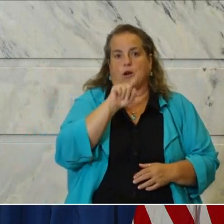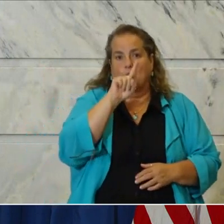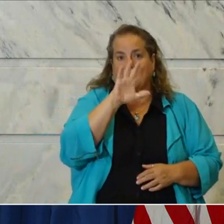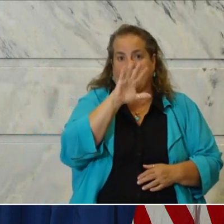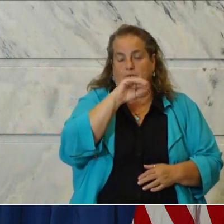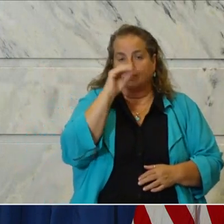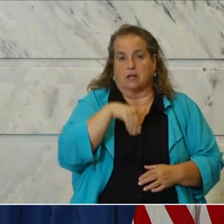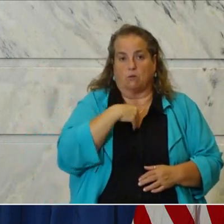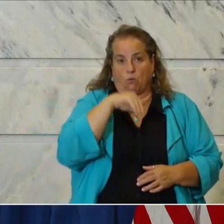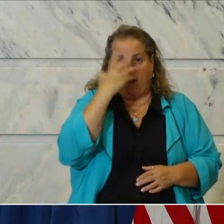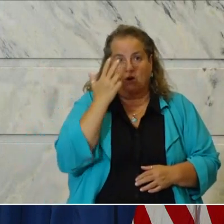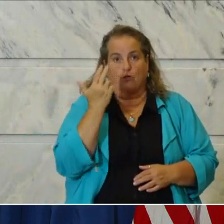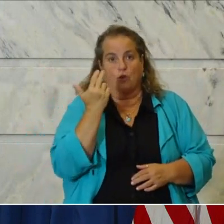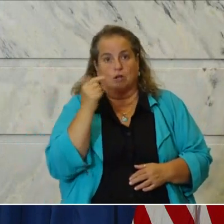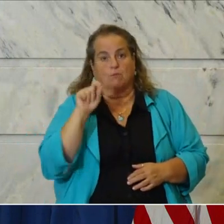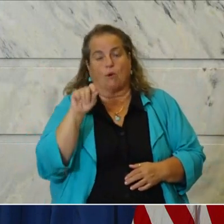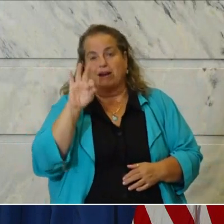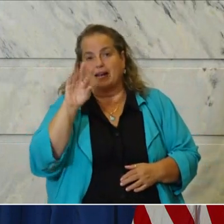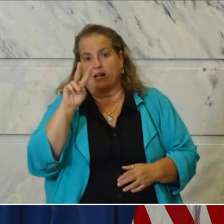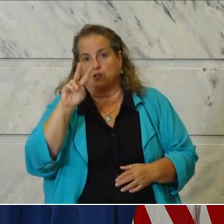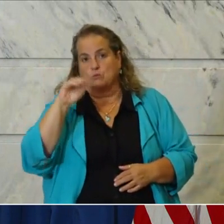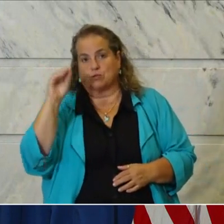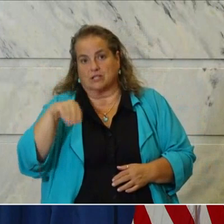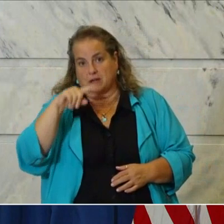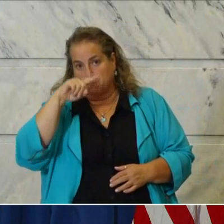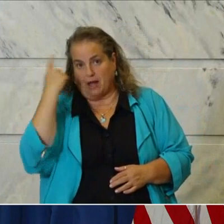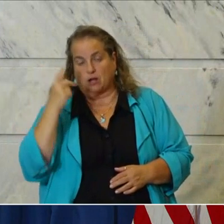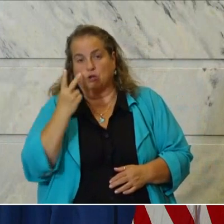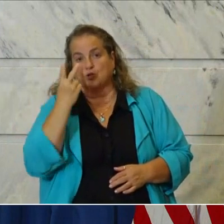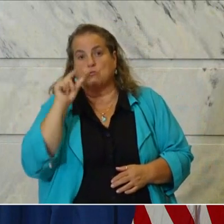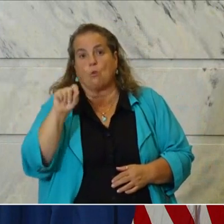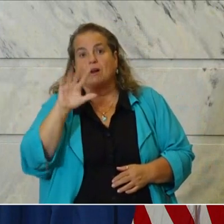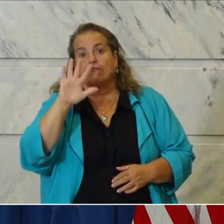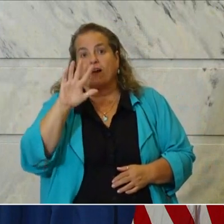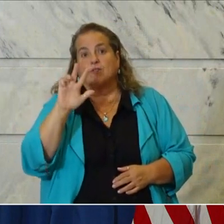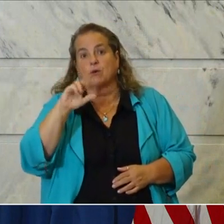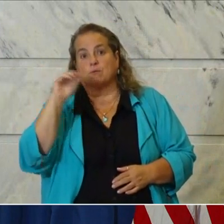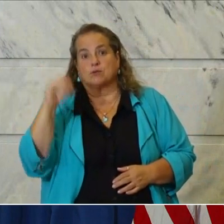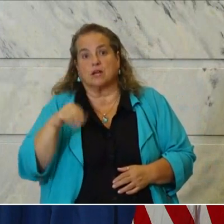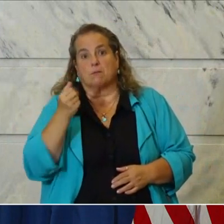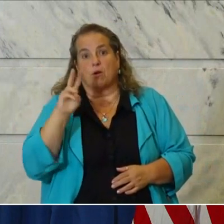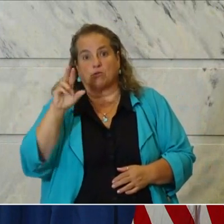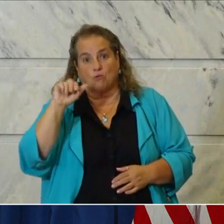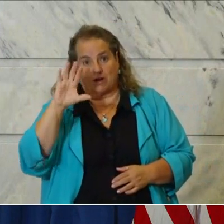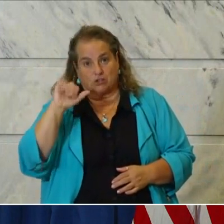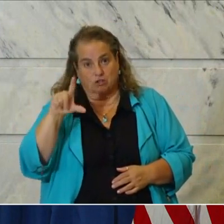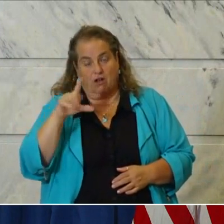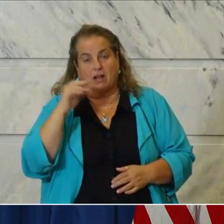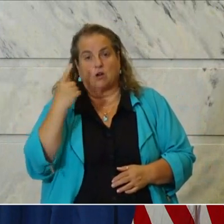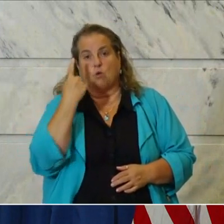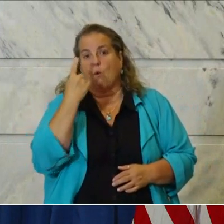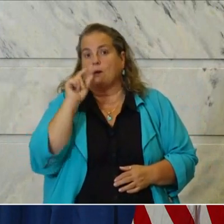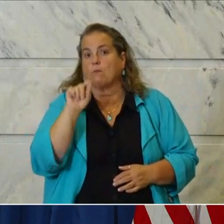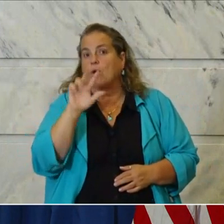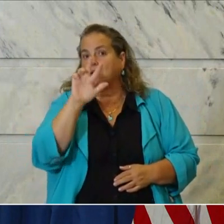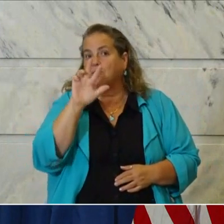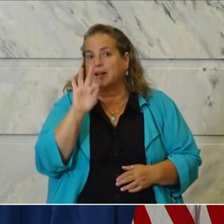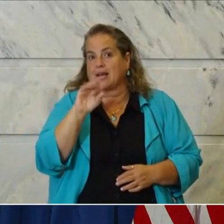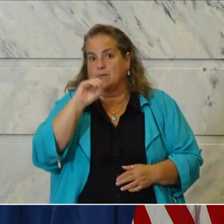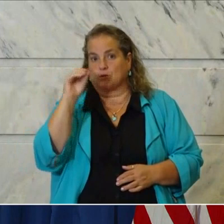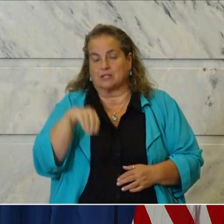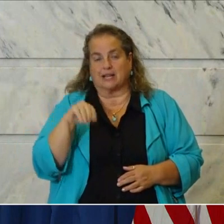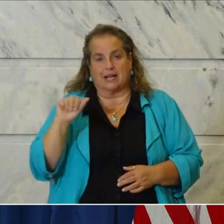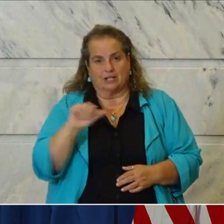% white 13.92% black 2.53% multiracial and 1.39%